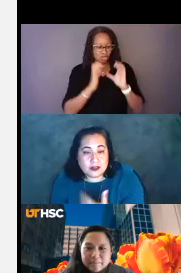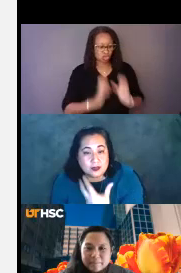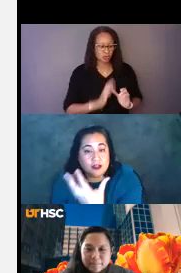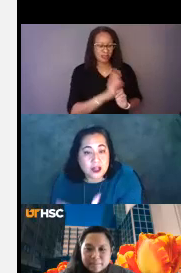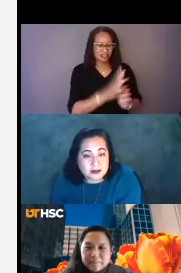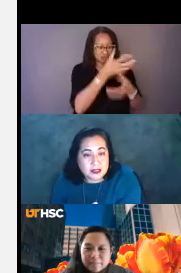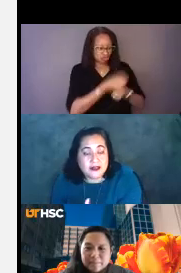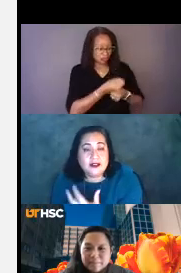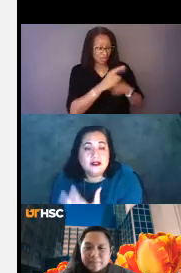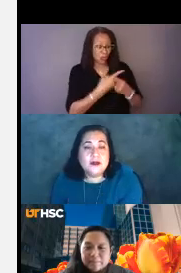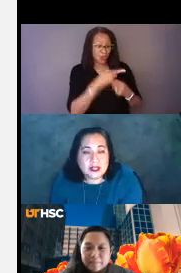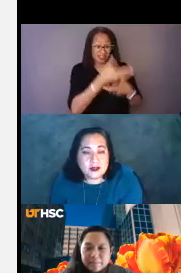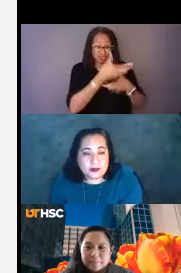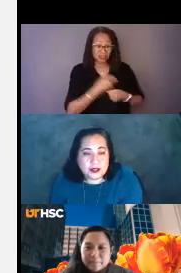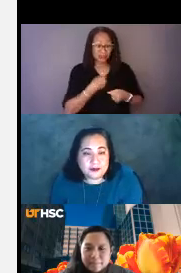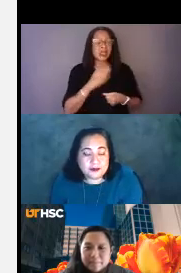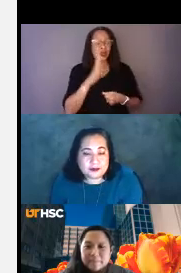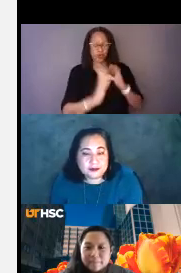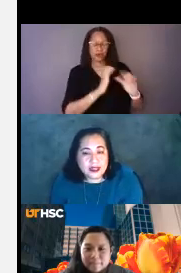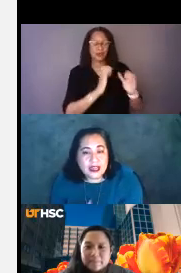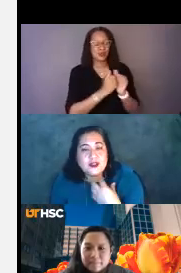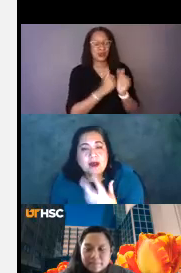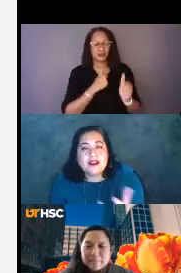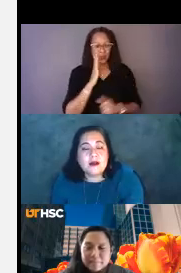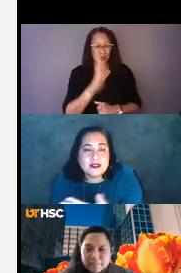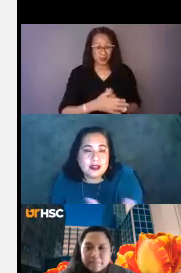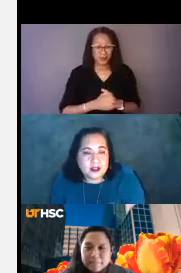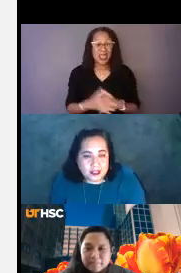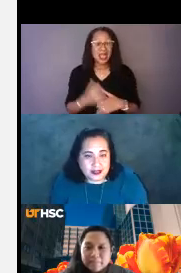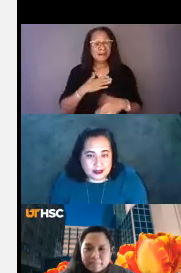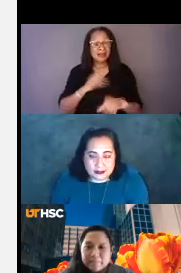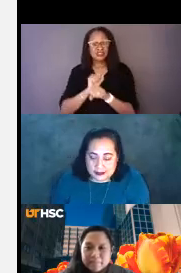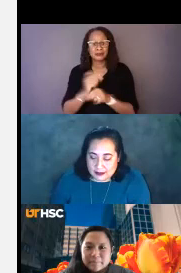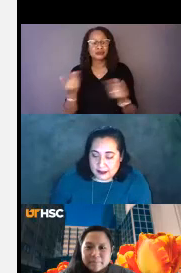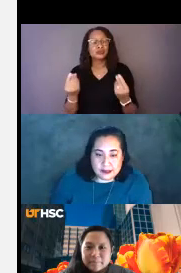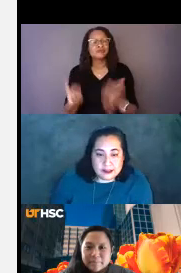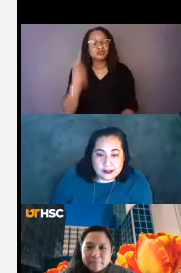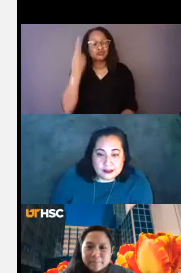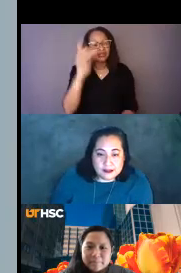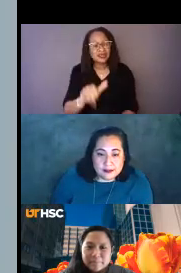because when they trust me, they'll communicate with me. So my job is to understand this.